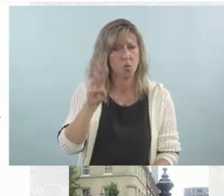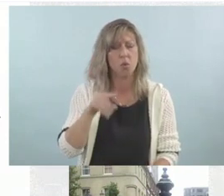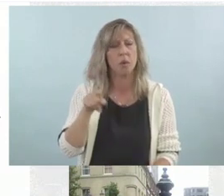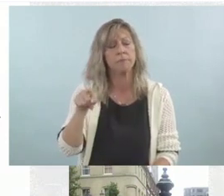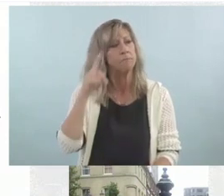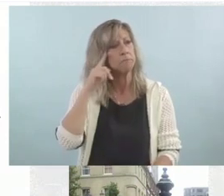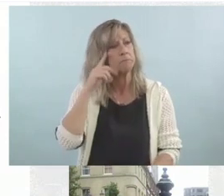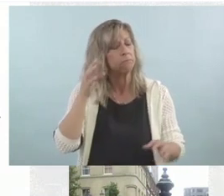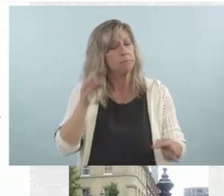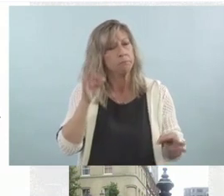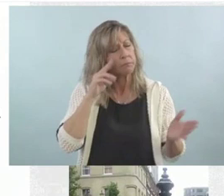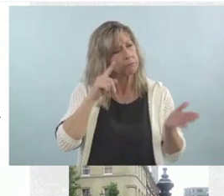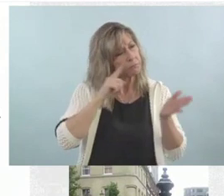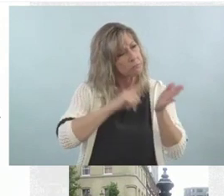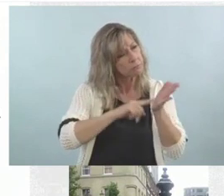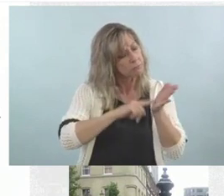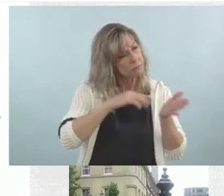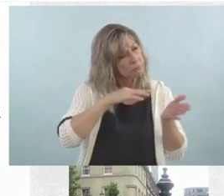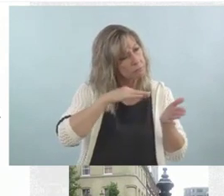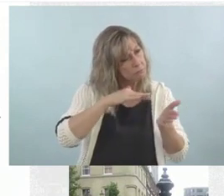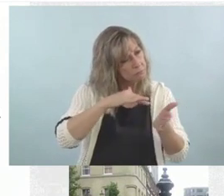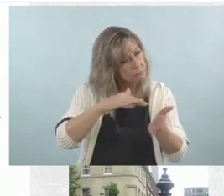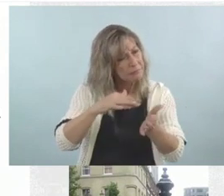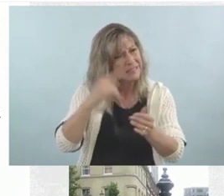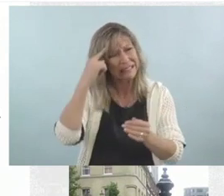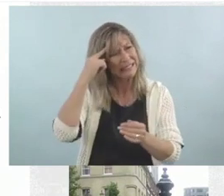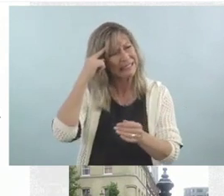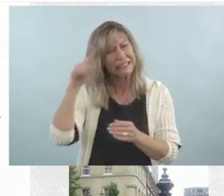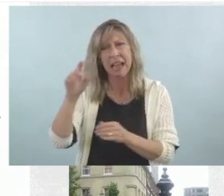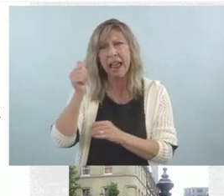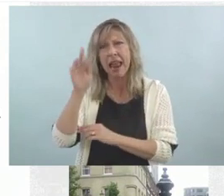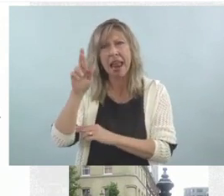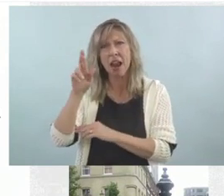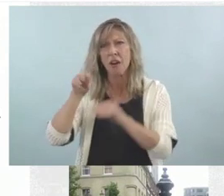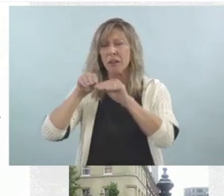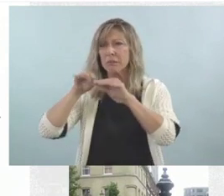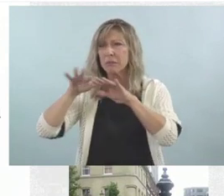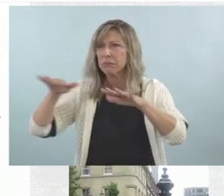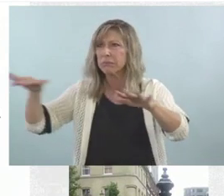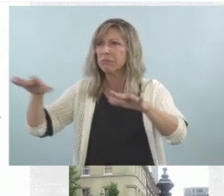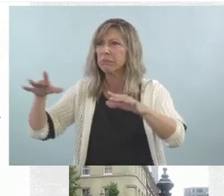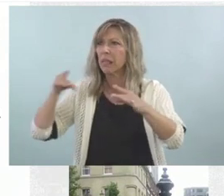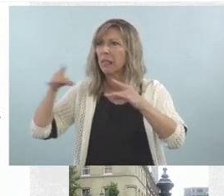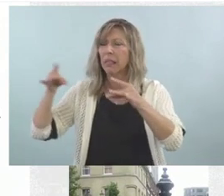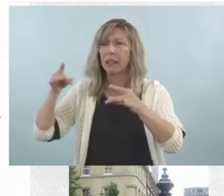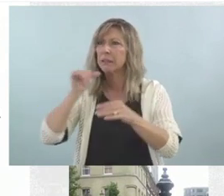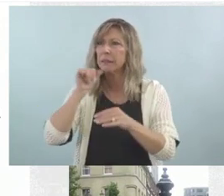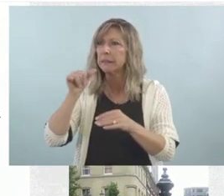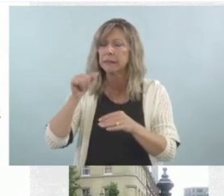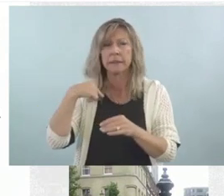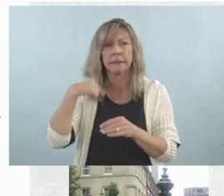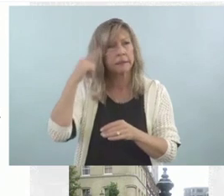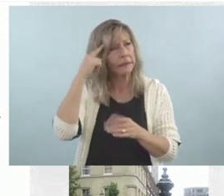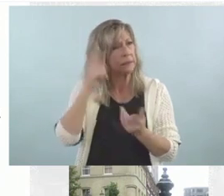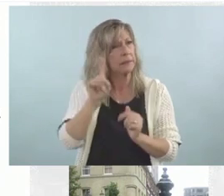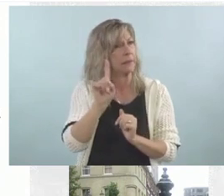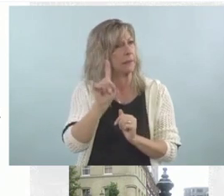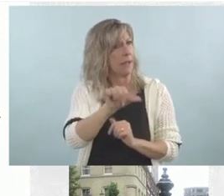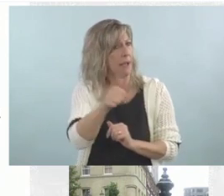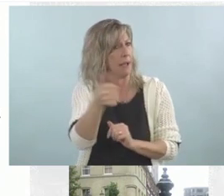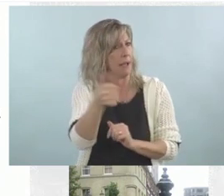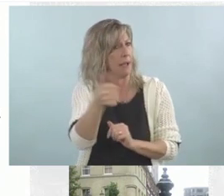it thinking that it may not be something that was in the air, but perhaps it was a different source. So